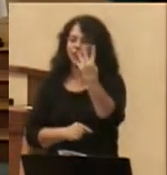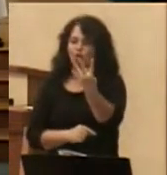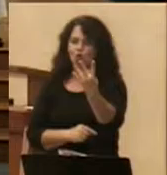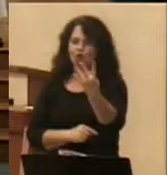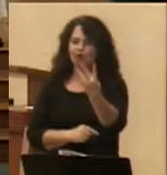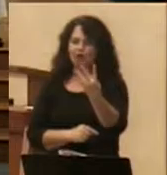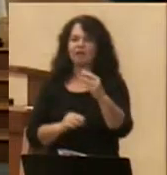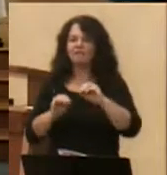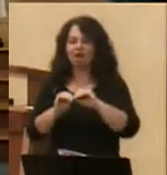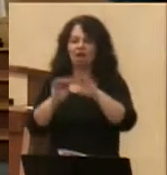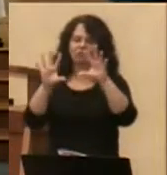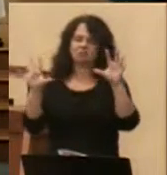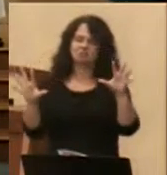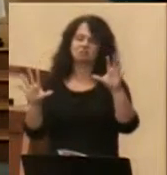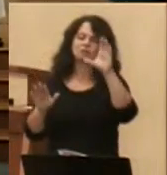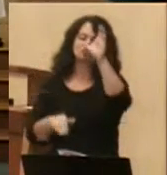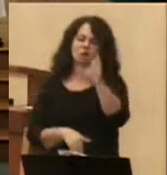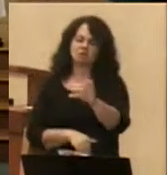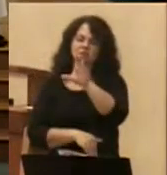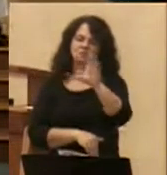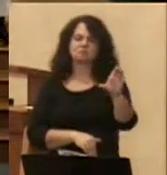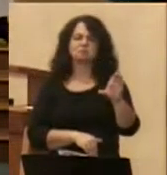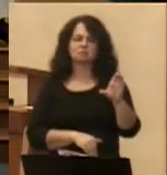very obvious crosses.